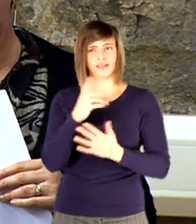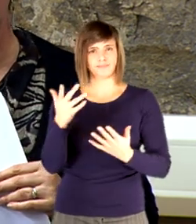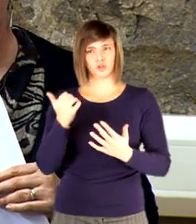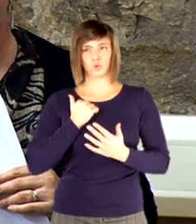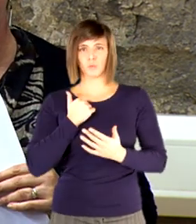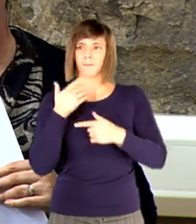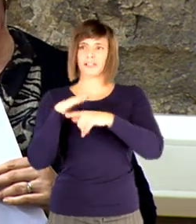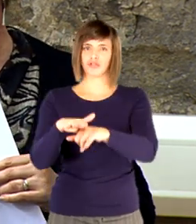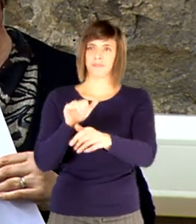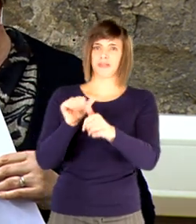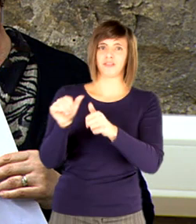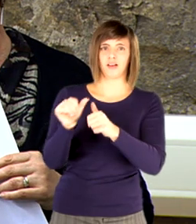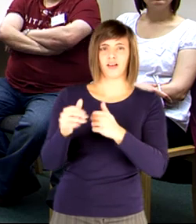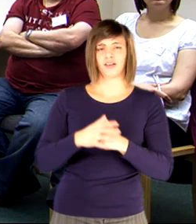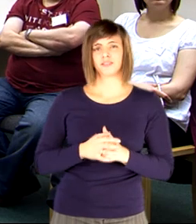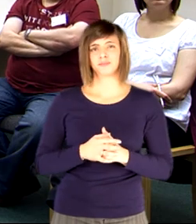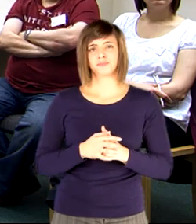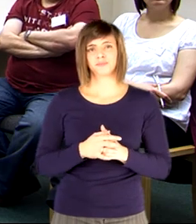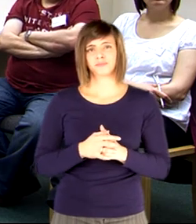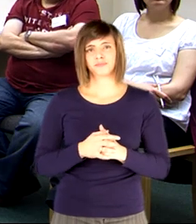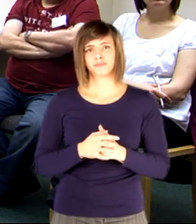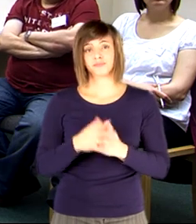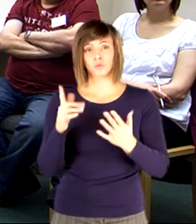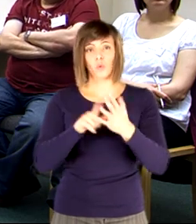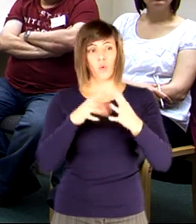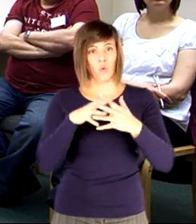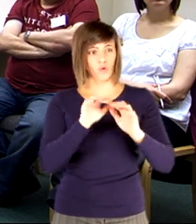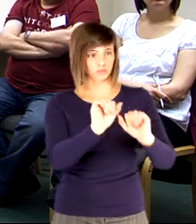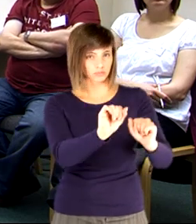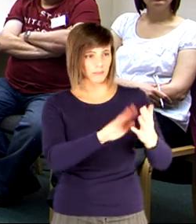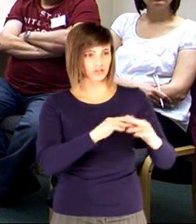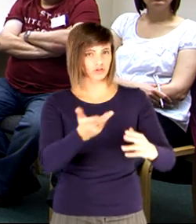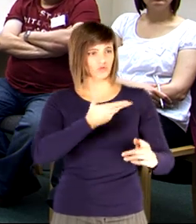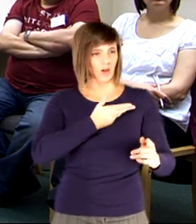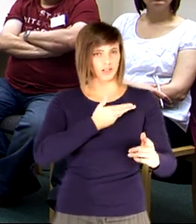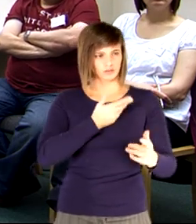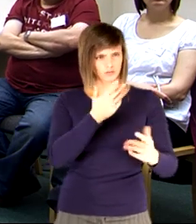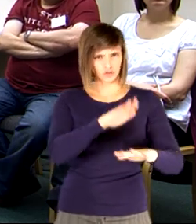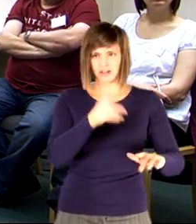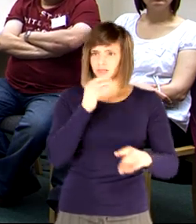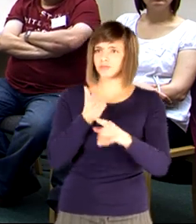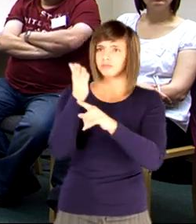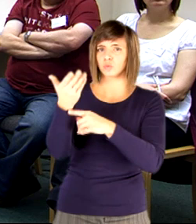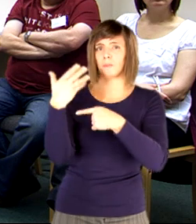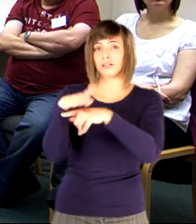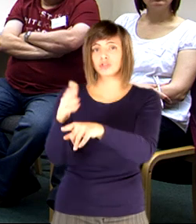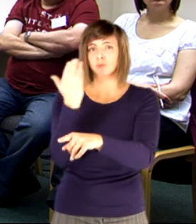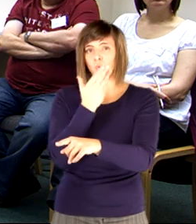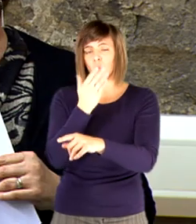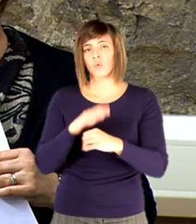of the presumption in favour of mainstream. So the law gives parents the right to send their child to mainstream school